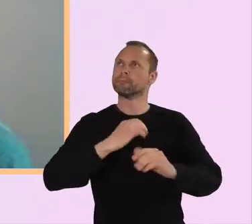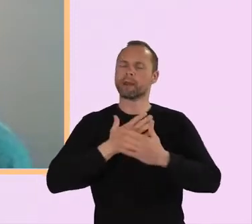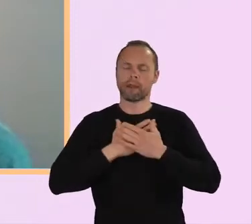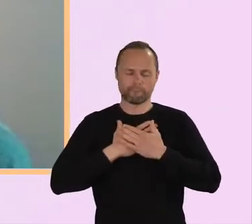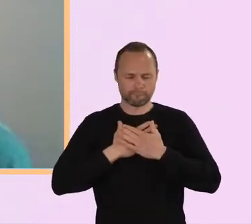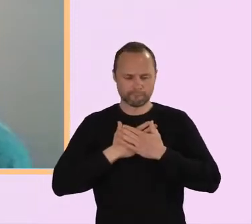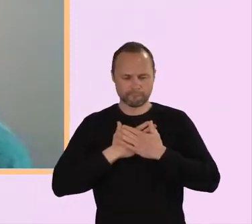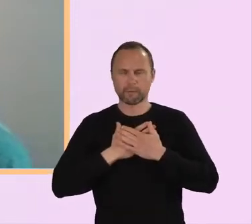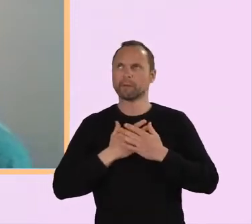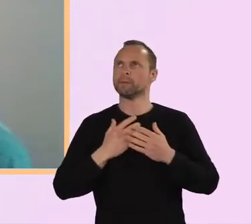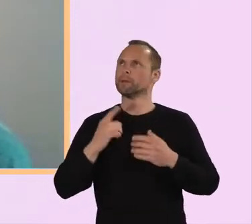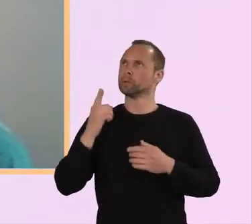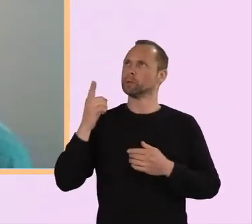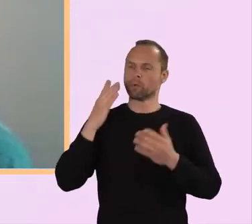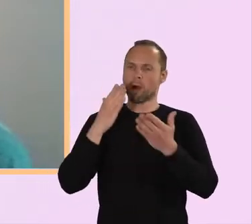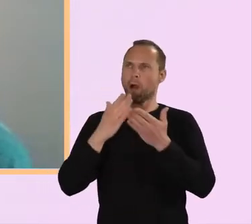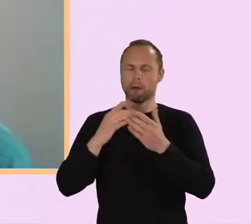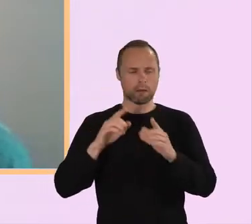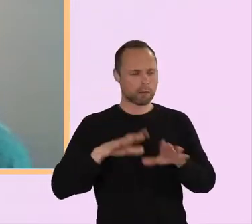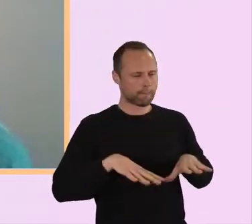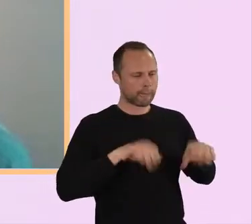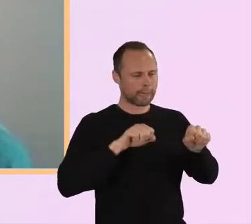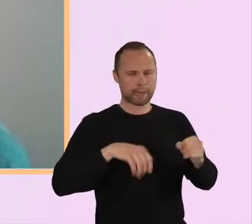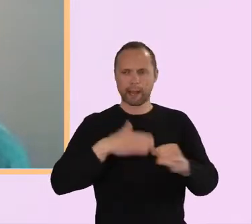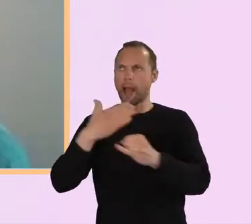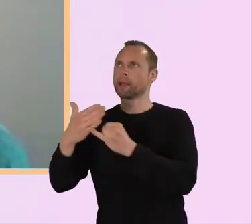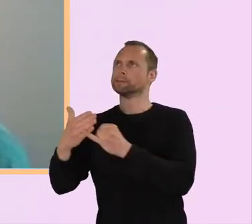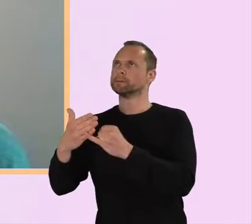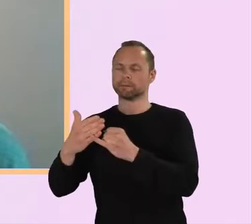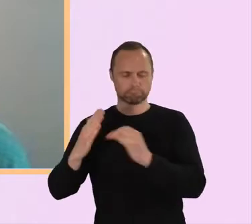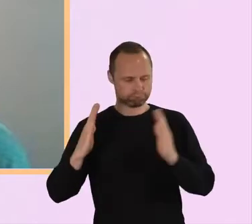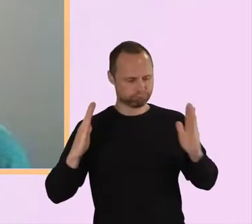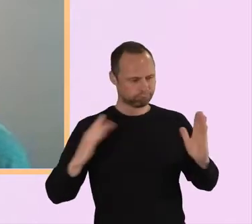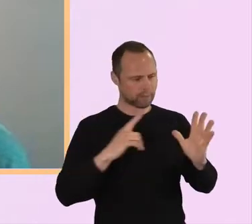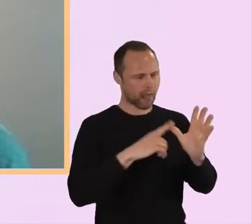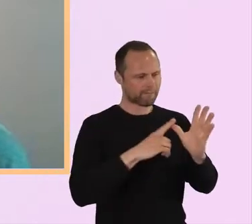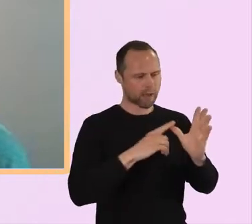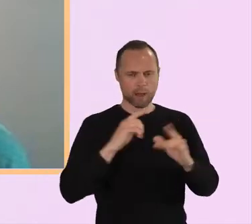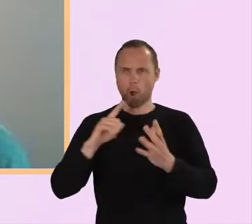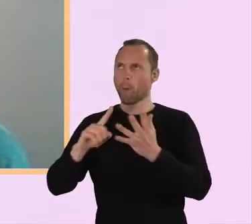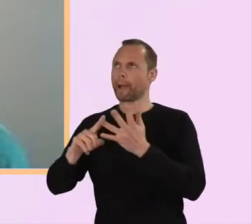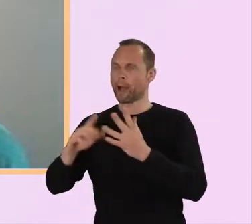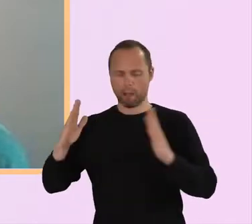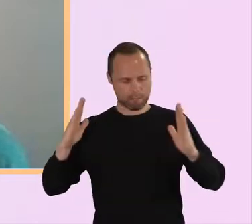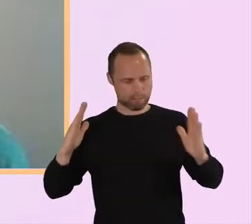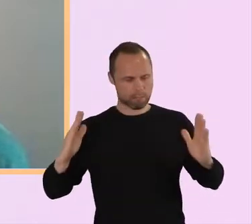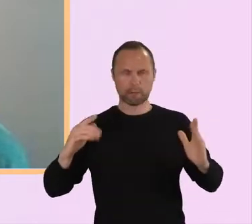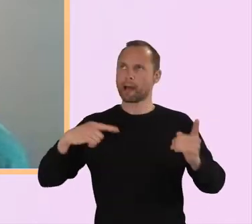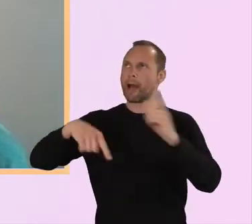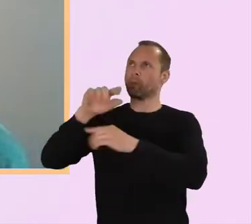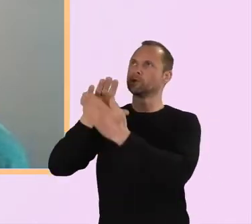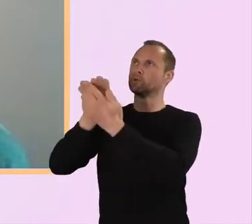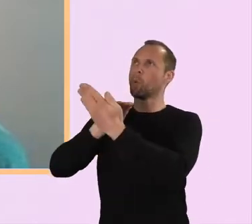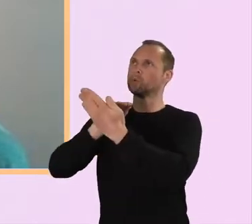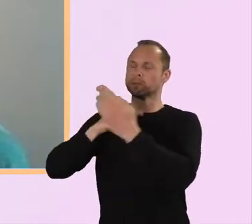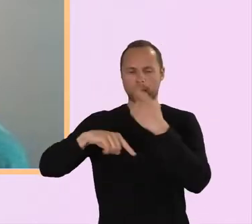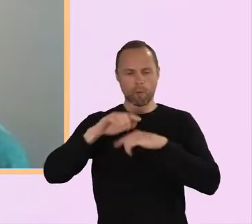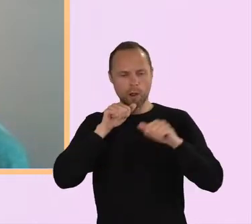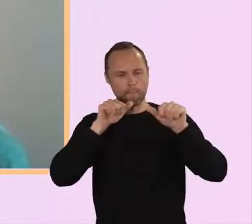Alpha and Omega, beginning and end, our source and our completion,